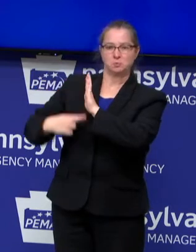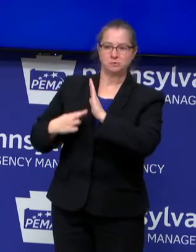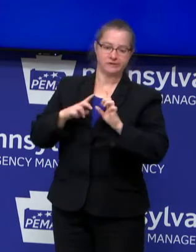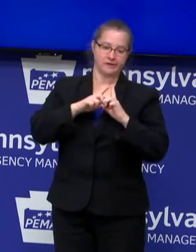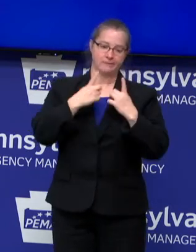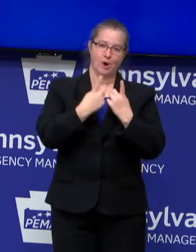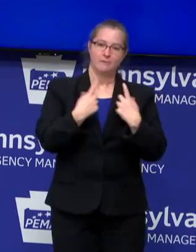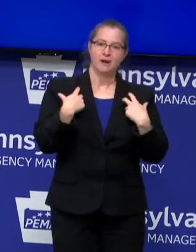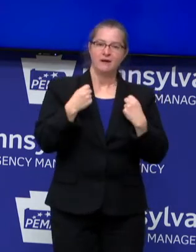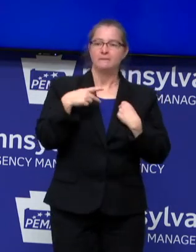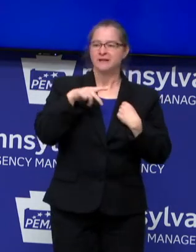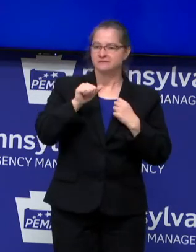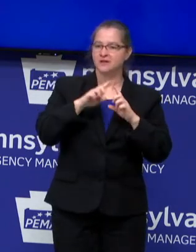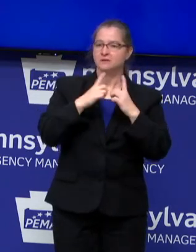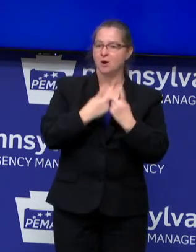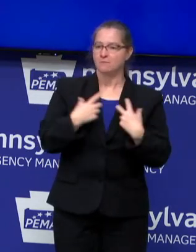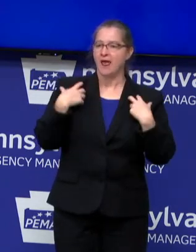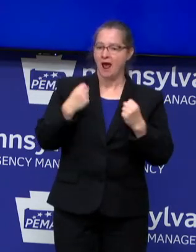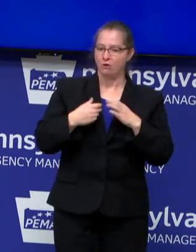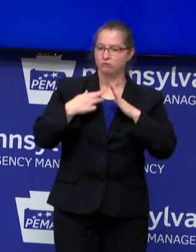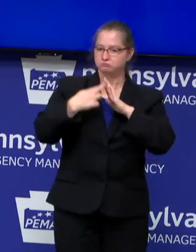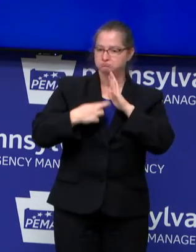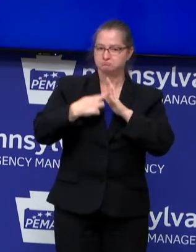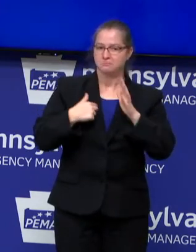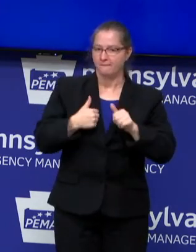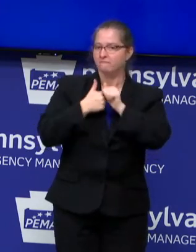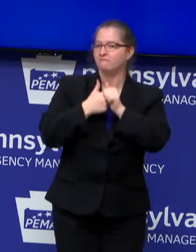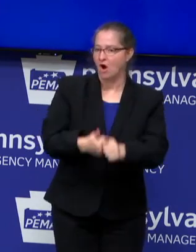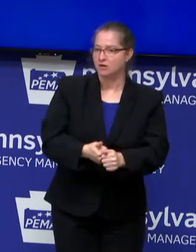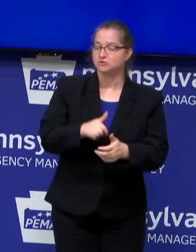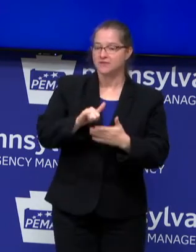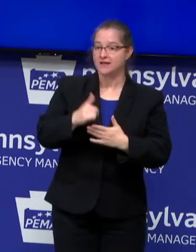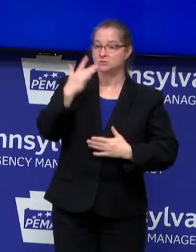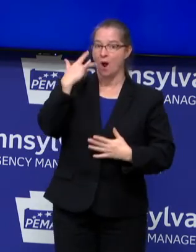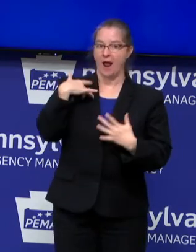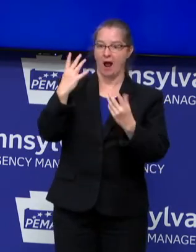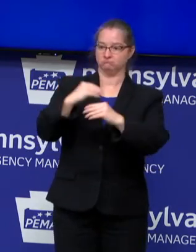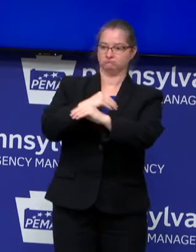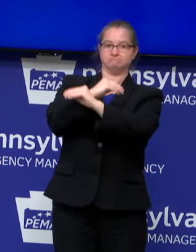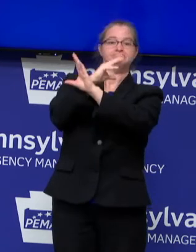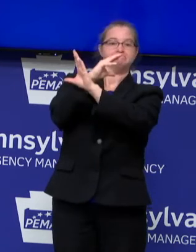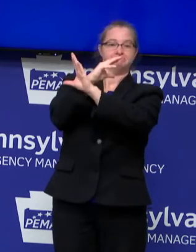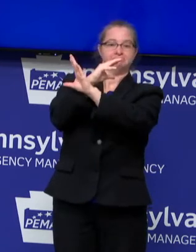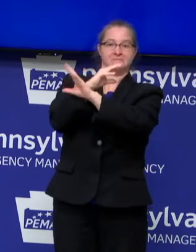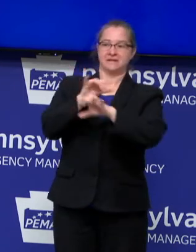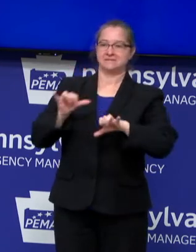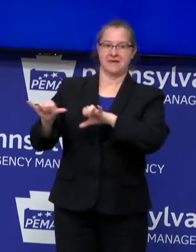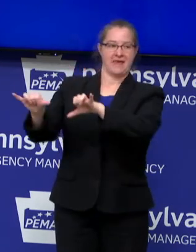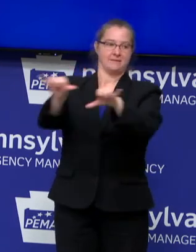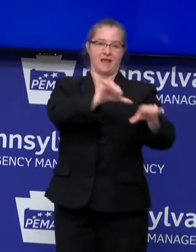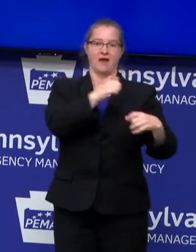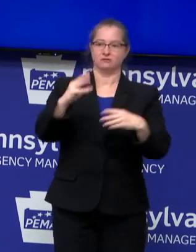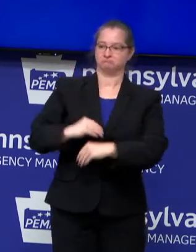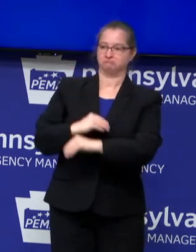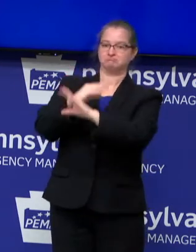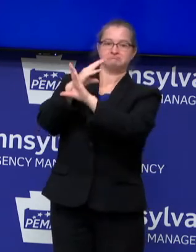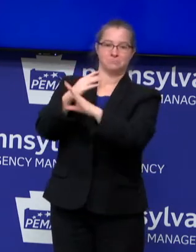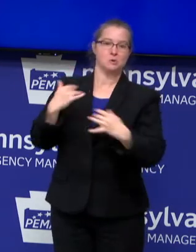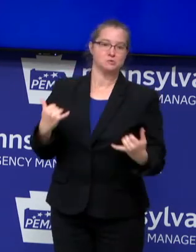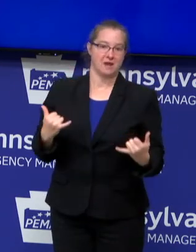of Health, Pennsylvania Department of Health guidelines. So that's why I am joining you, like all these others, remotely today.